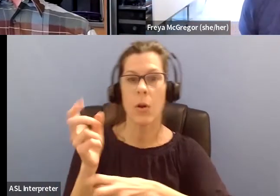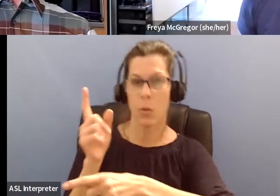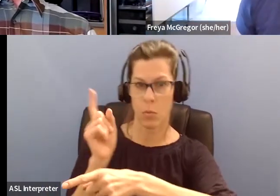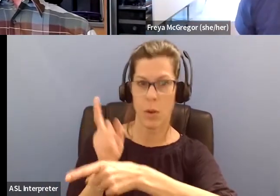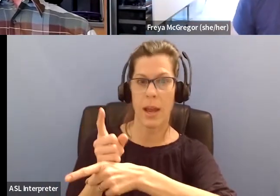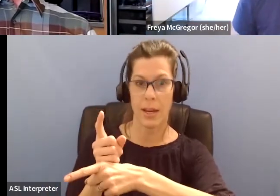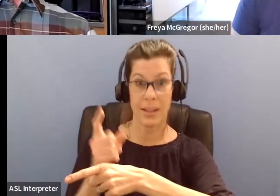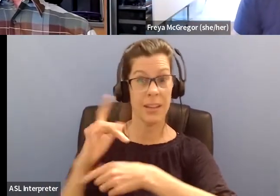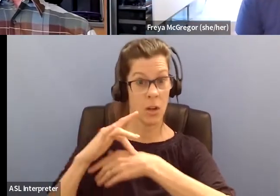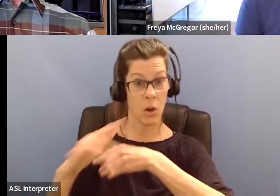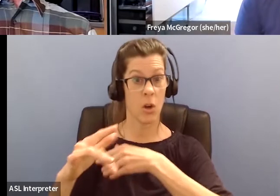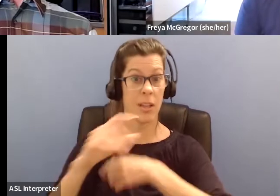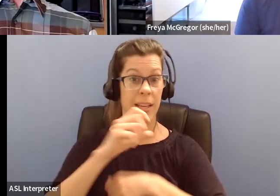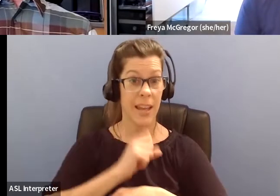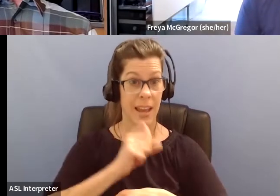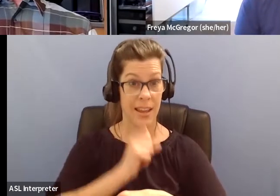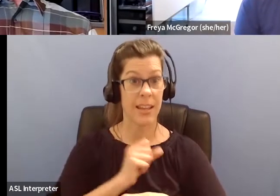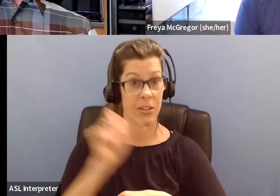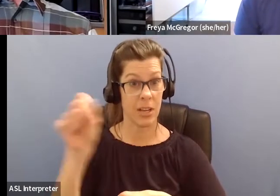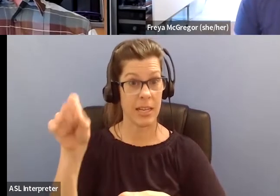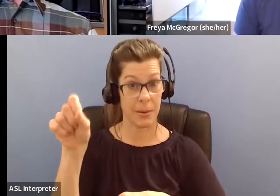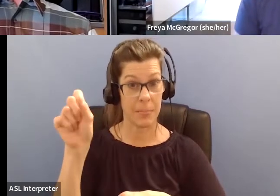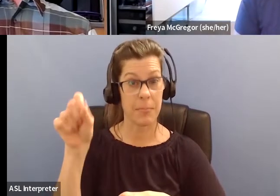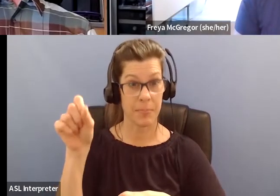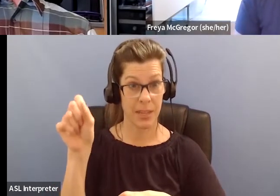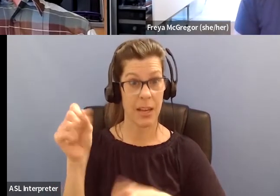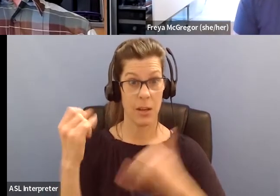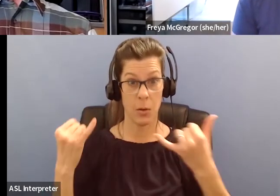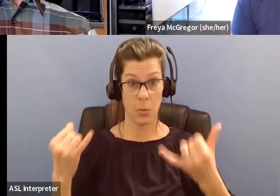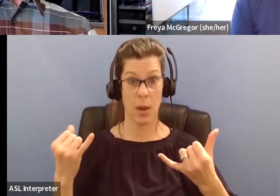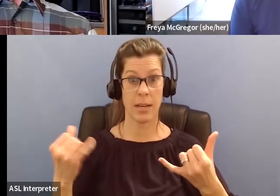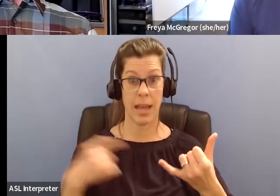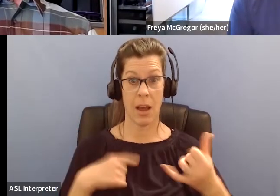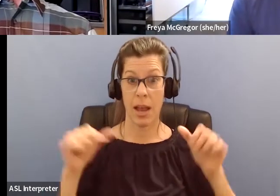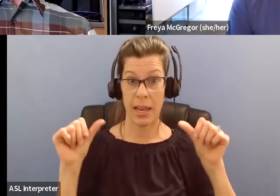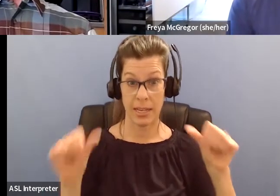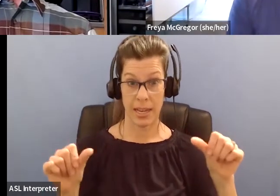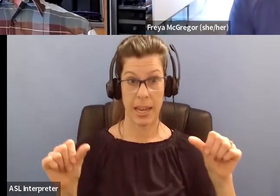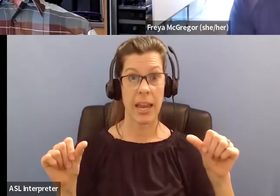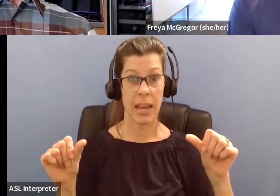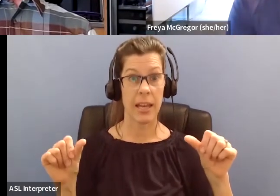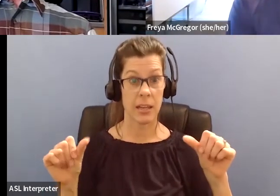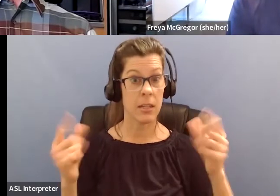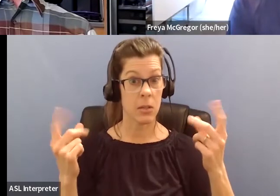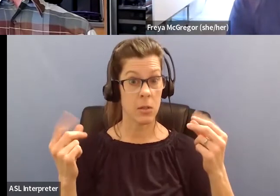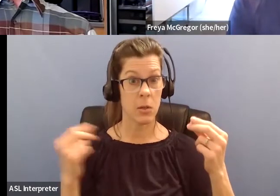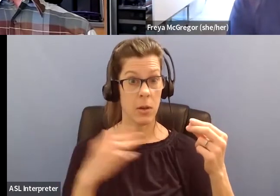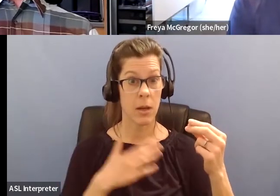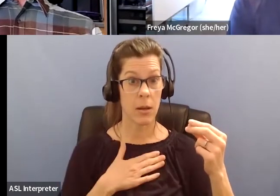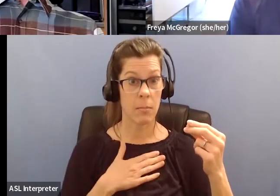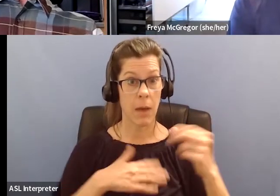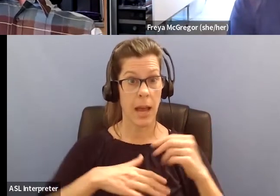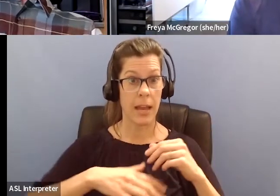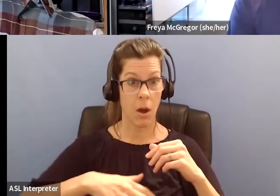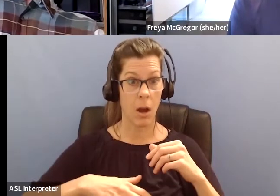from an early age, um, so like right now I can only, uh, lift my arm a little less than